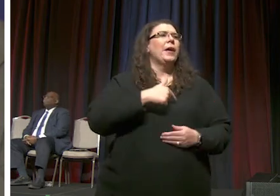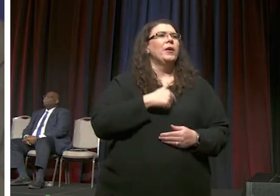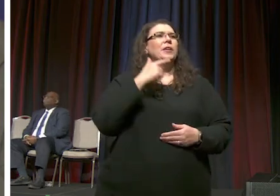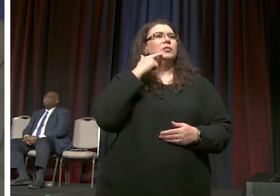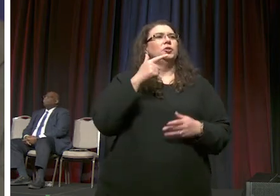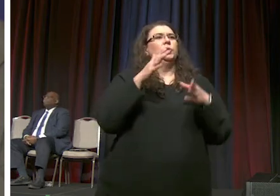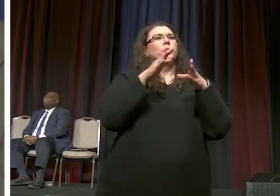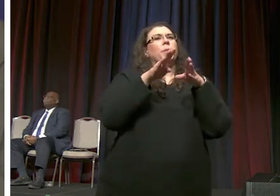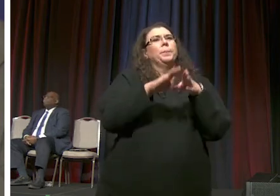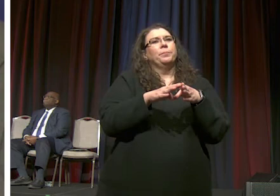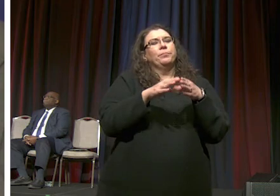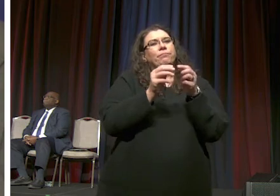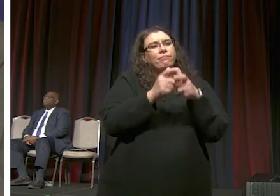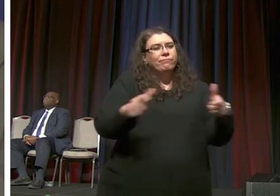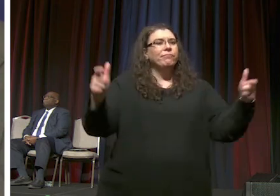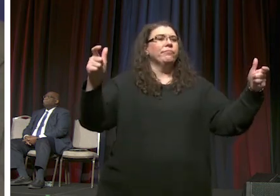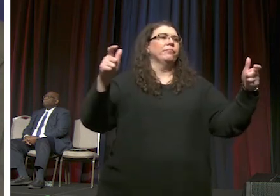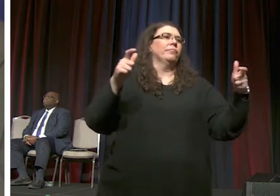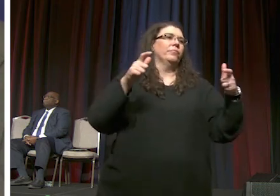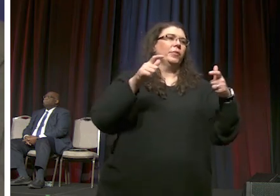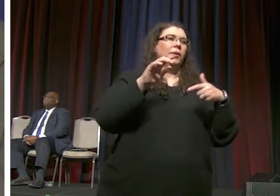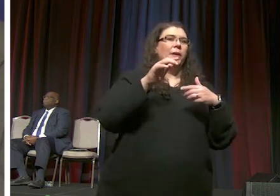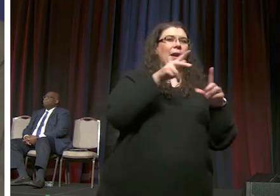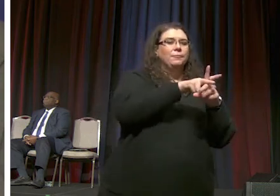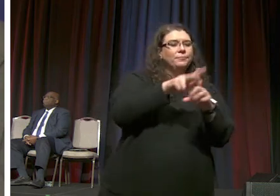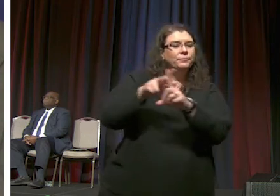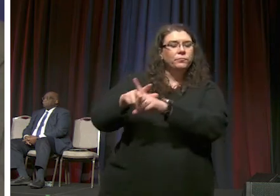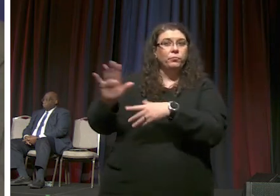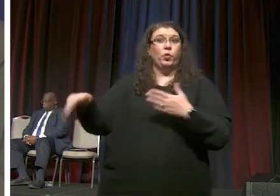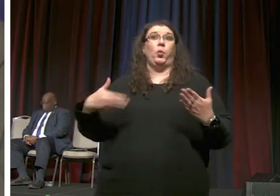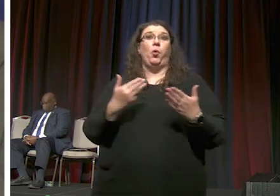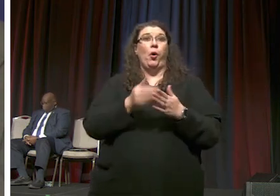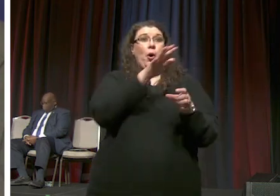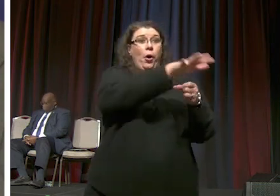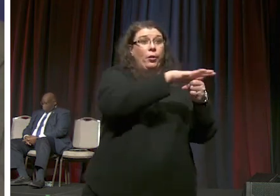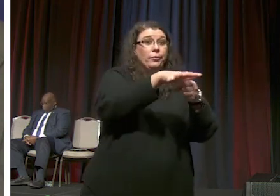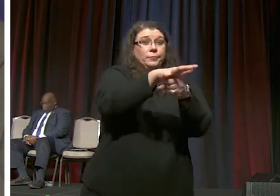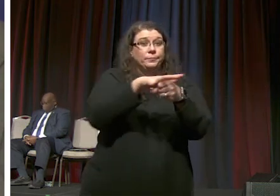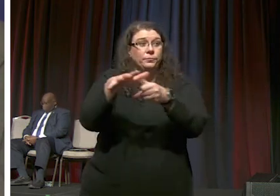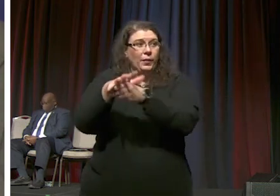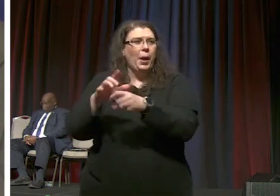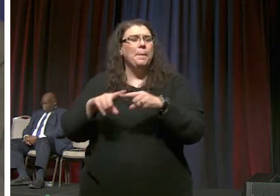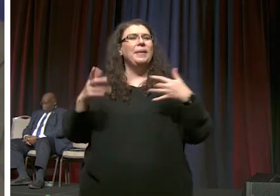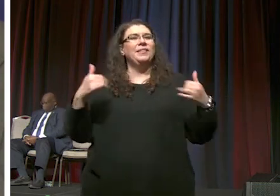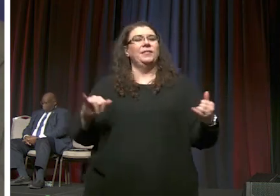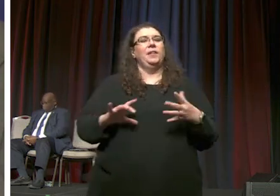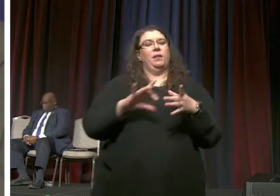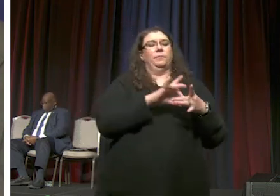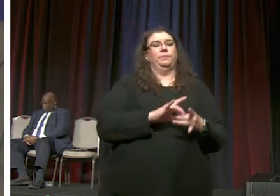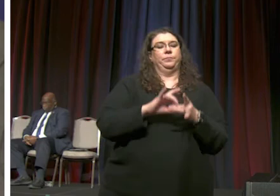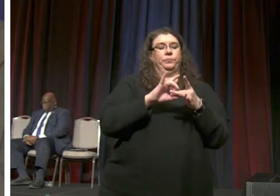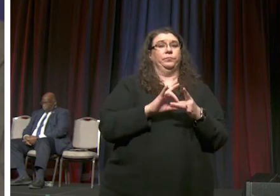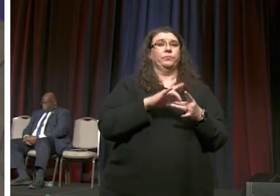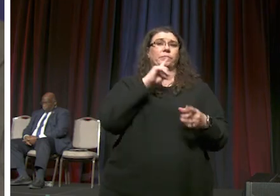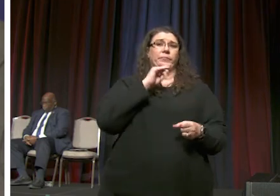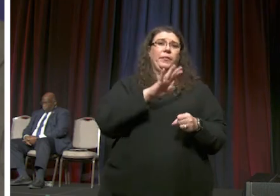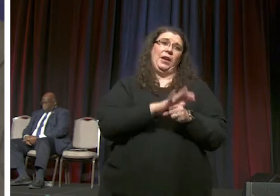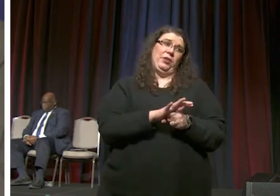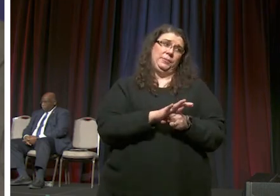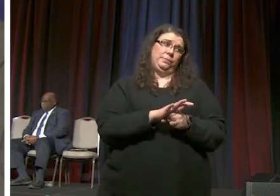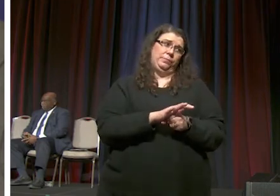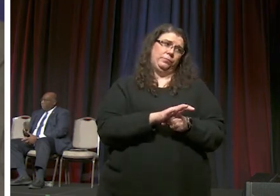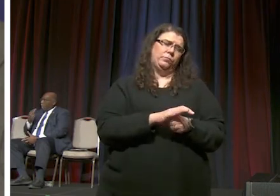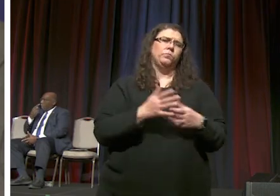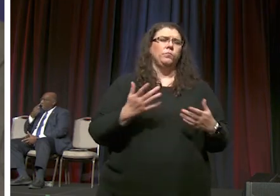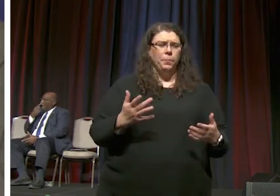methodist mission and witness across all of our context and can hold us together in covenant and so what is